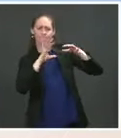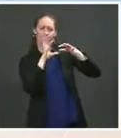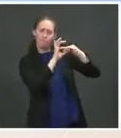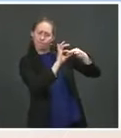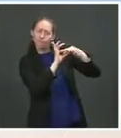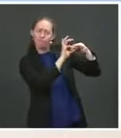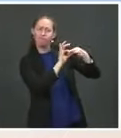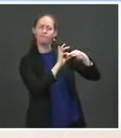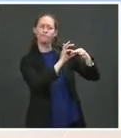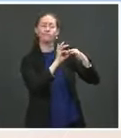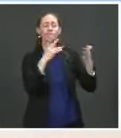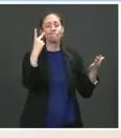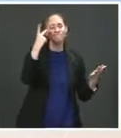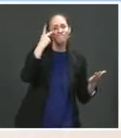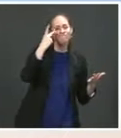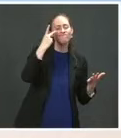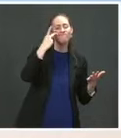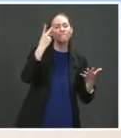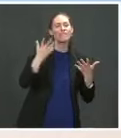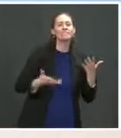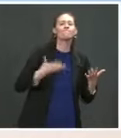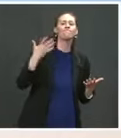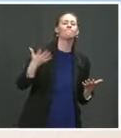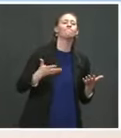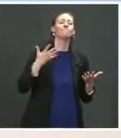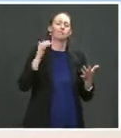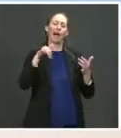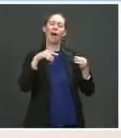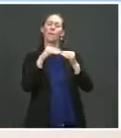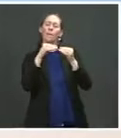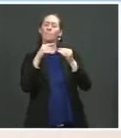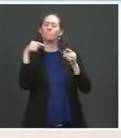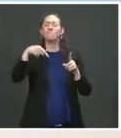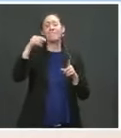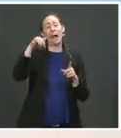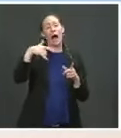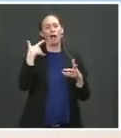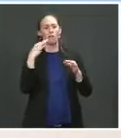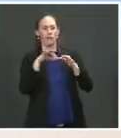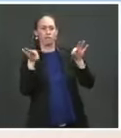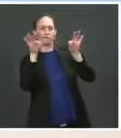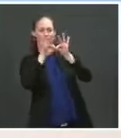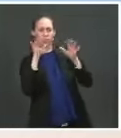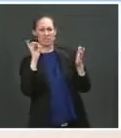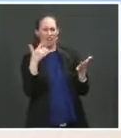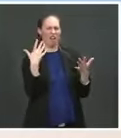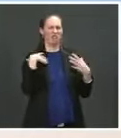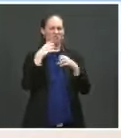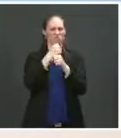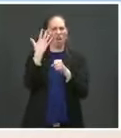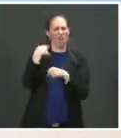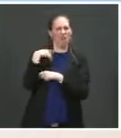I think that's the most important summary of what I heard in terms of their comments today.